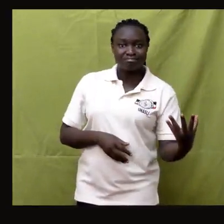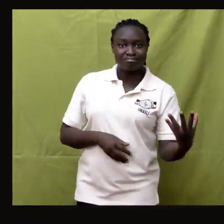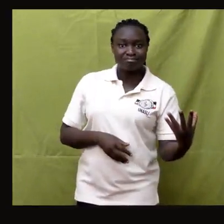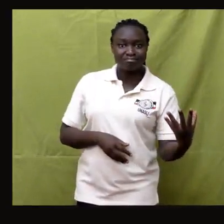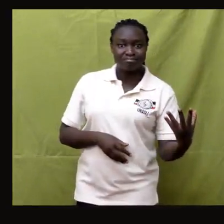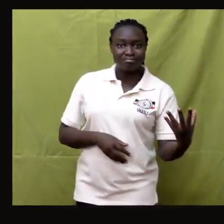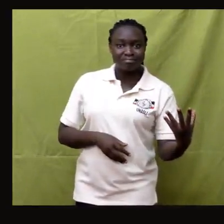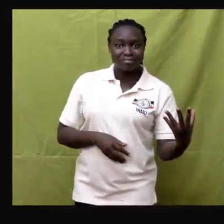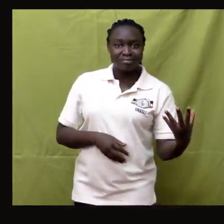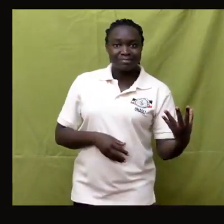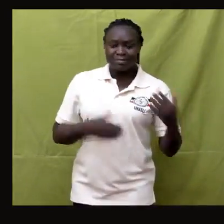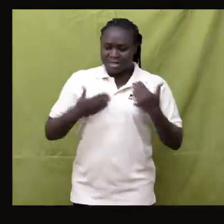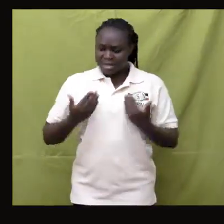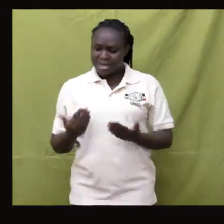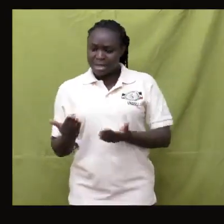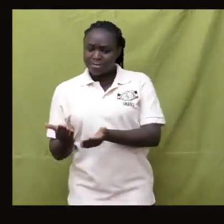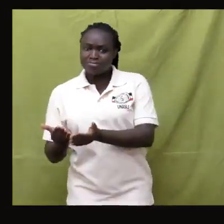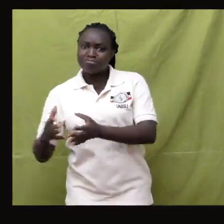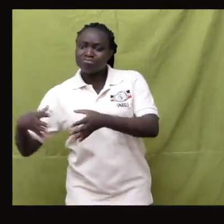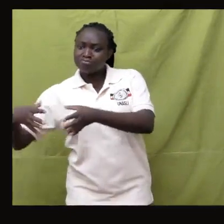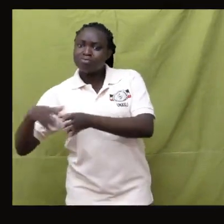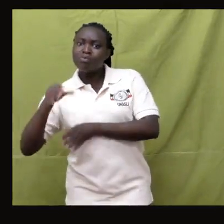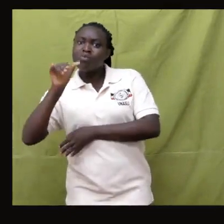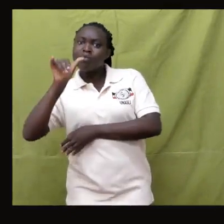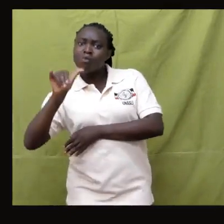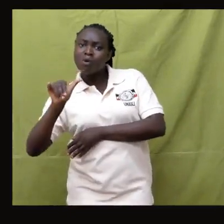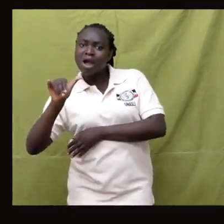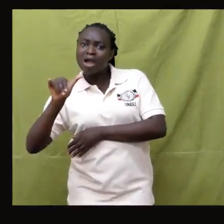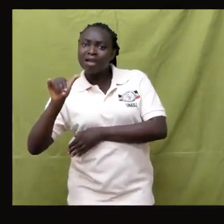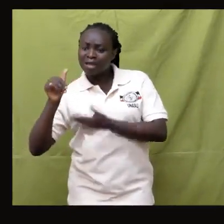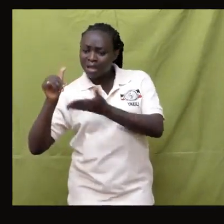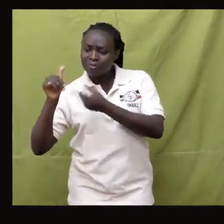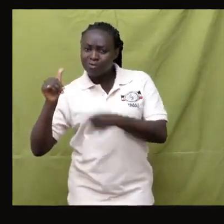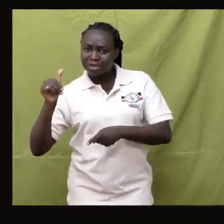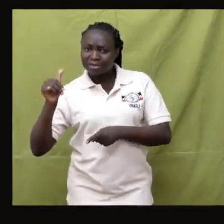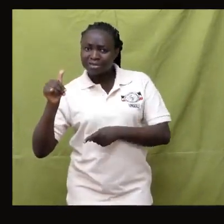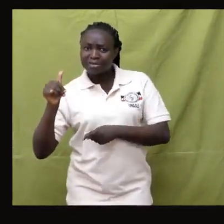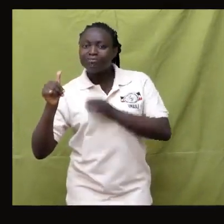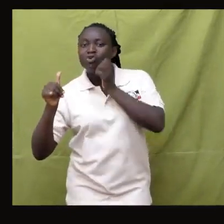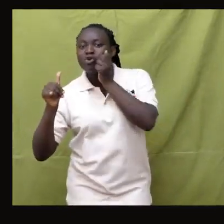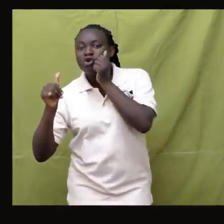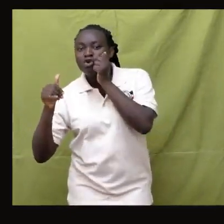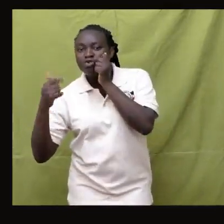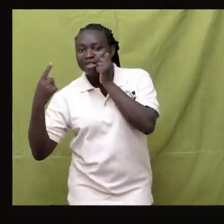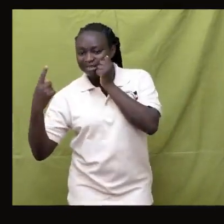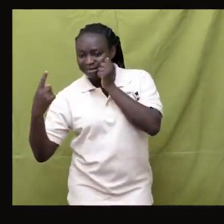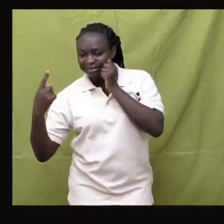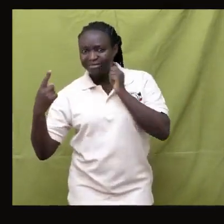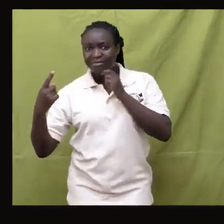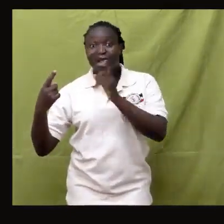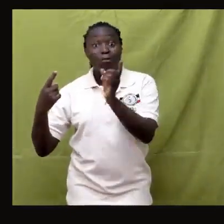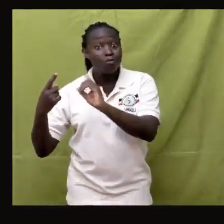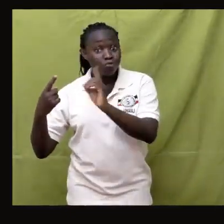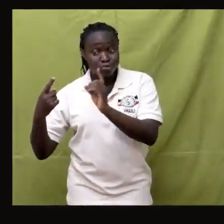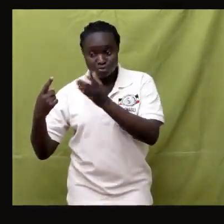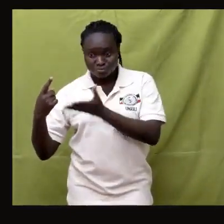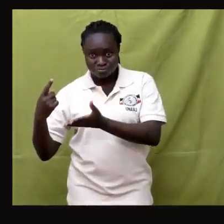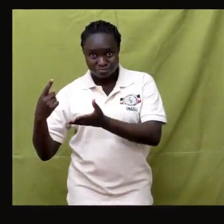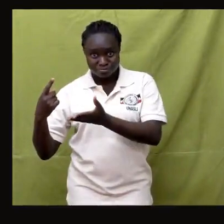And set Y equals orange, blue,